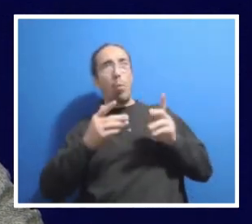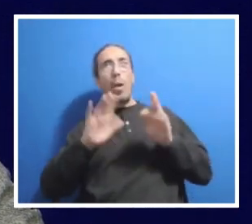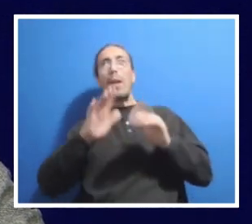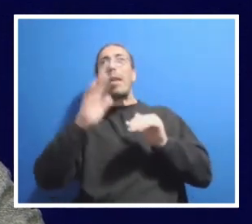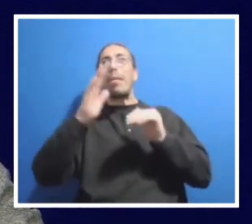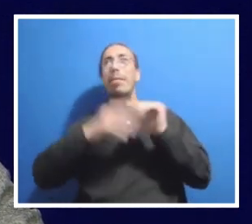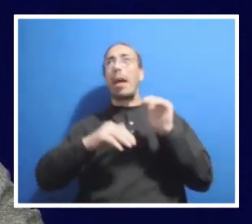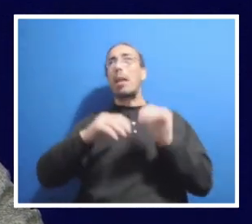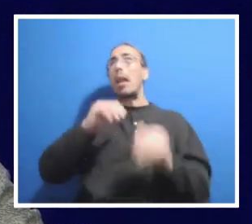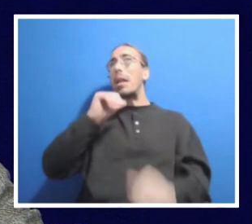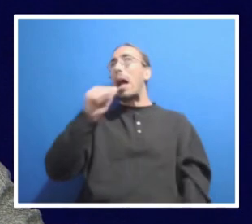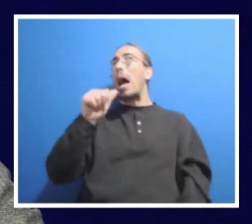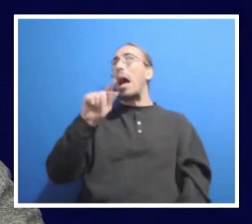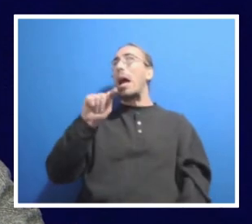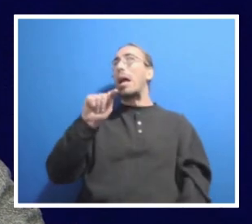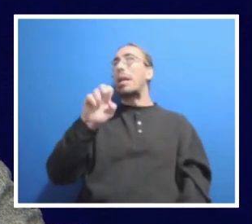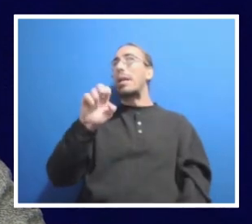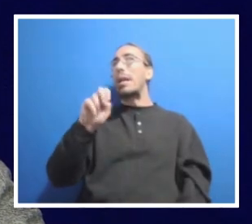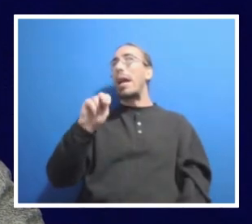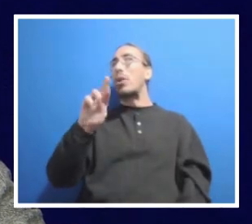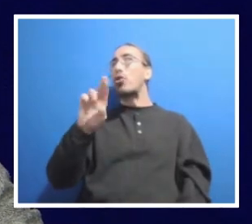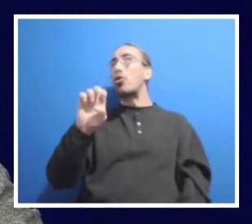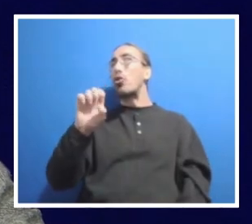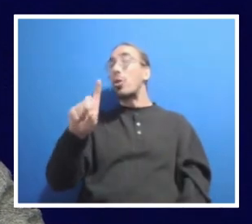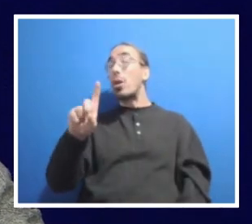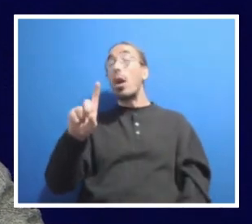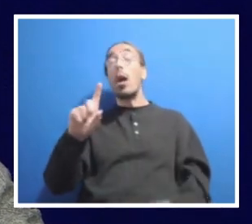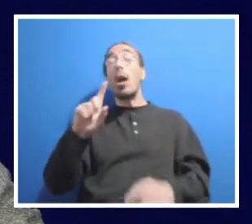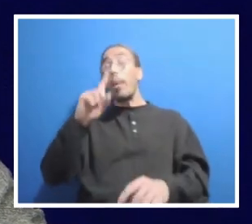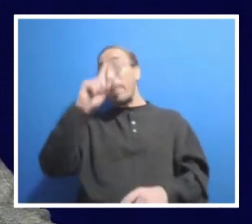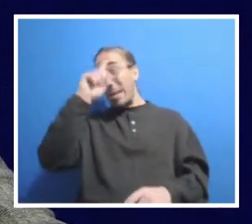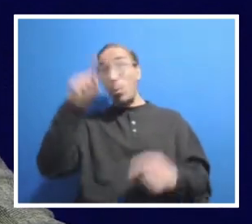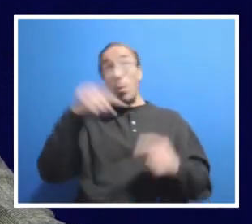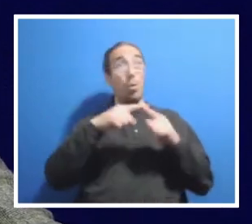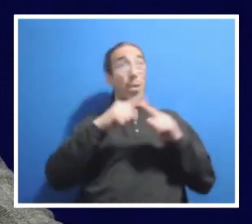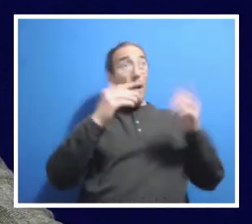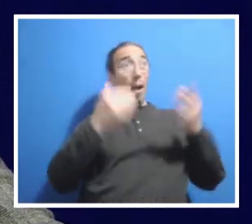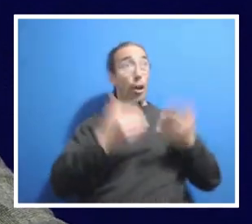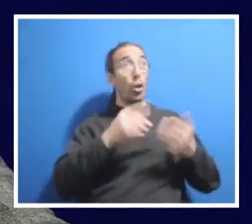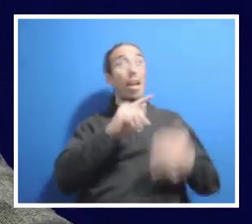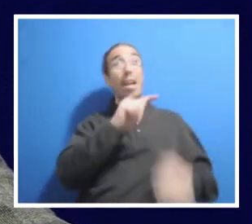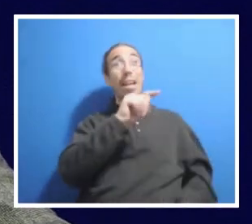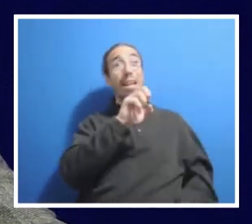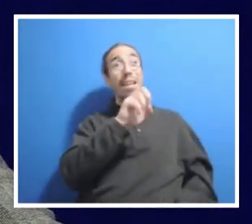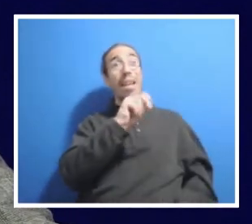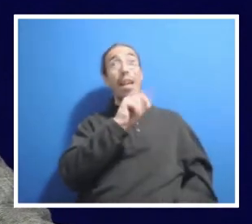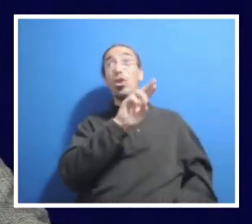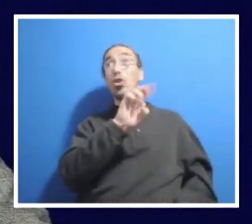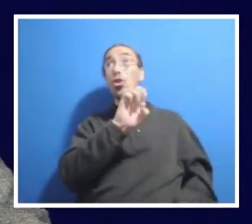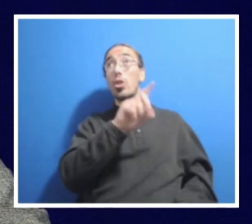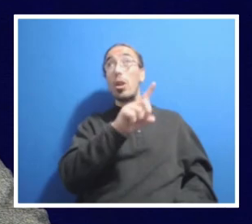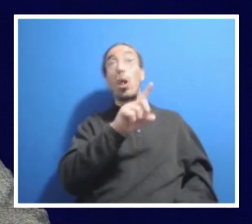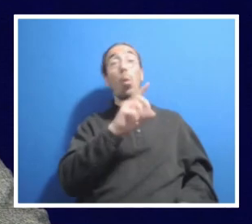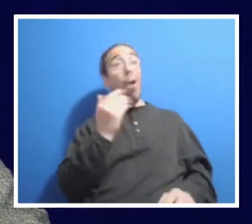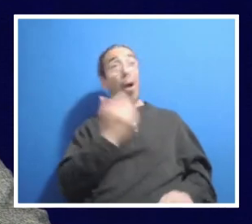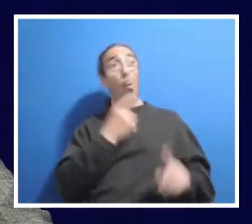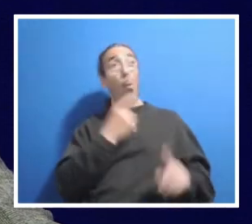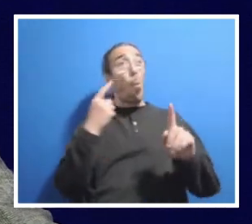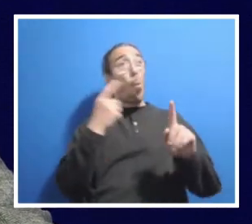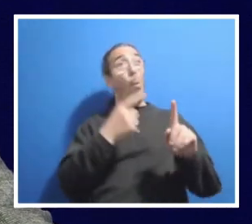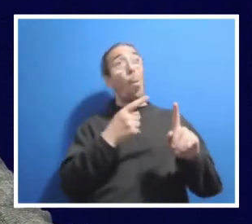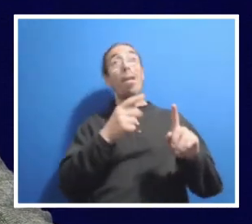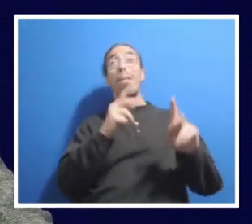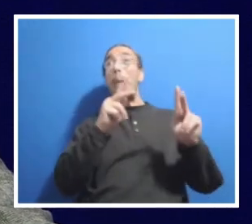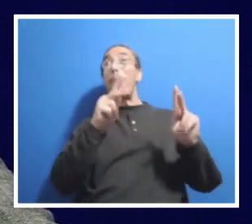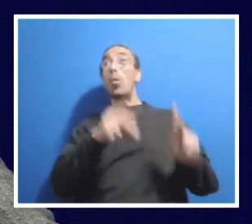faculty. Because when we hire a tenure line faculty member, we are thinking about this. We're aiming to have her, him, or them